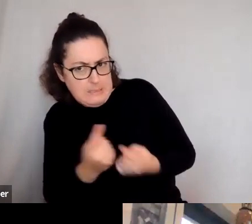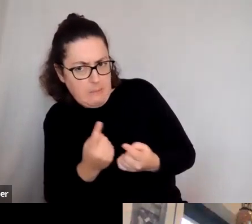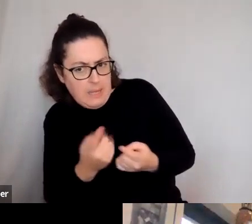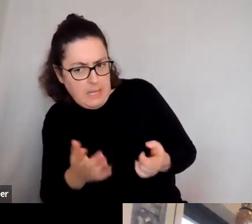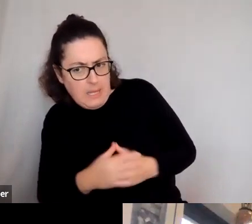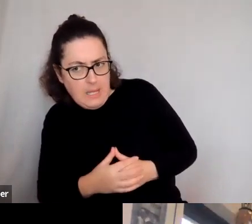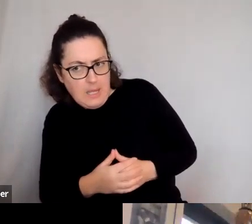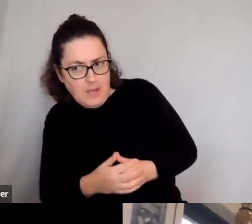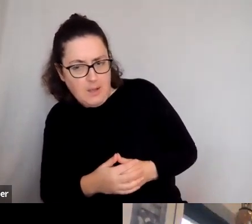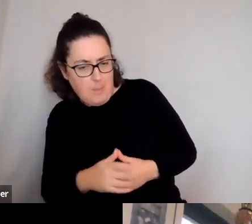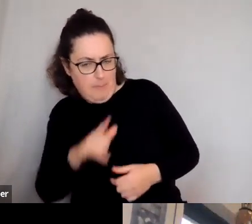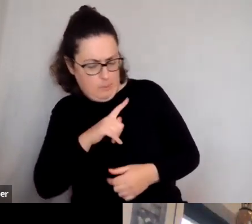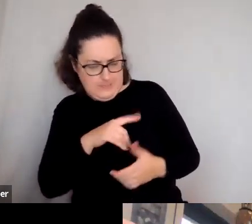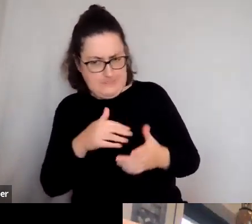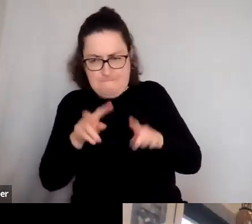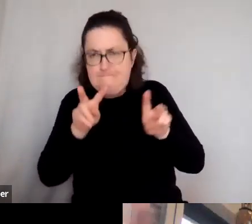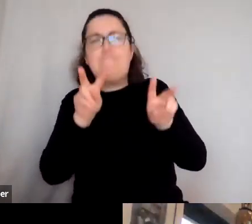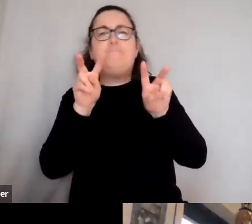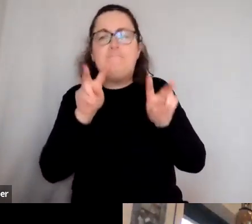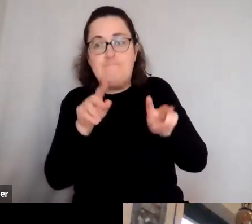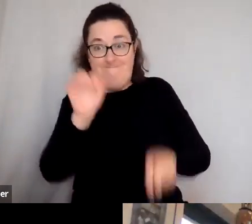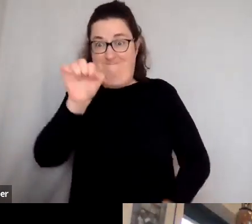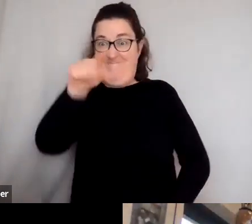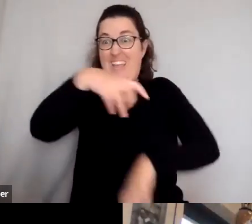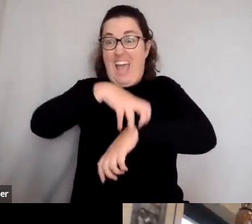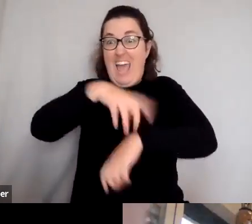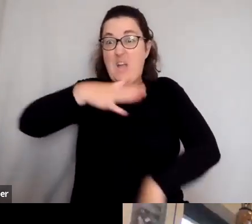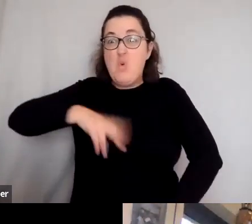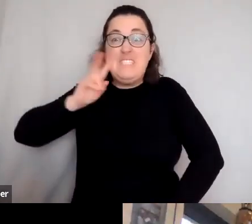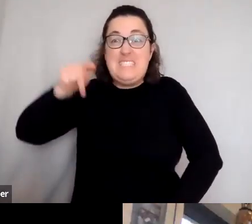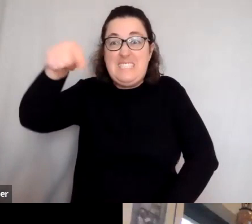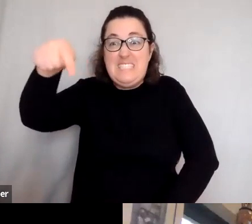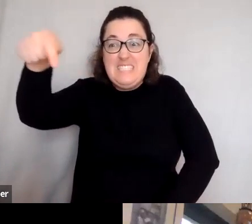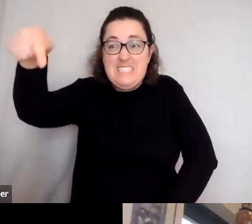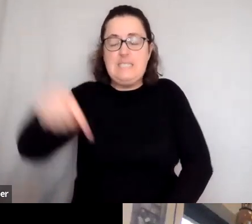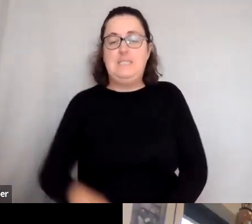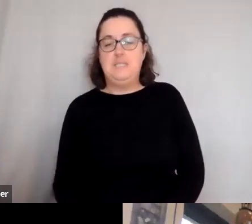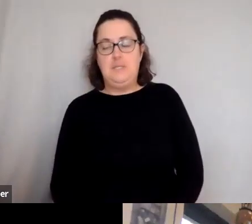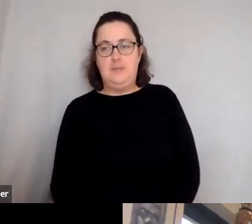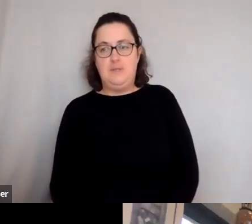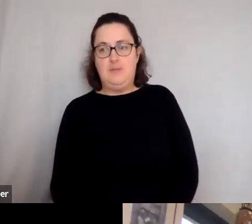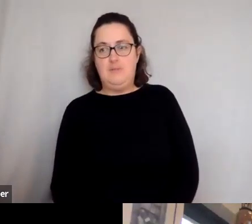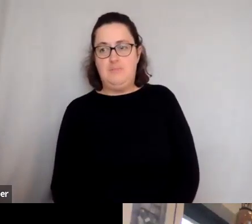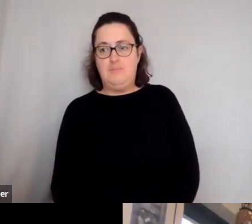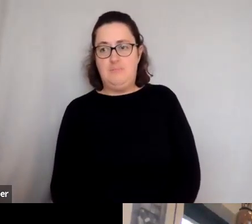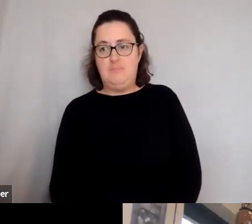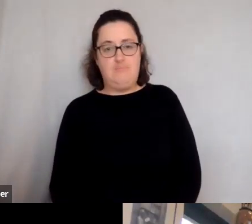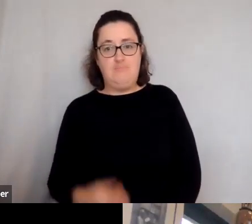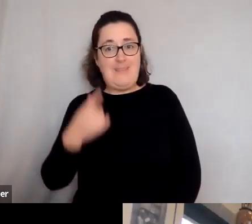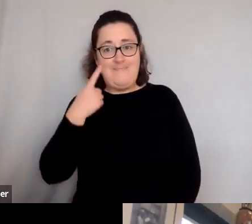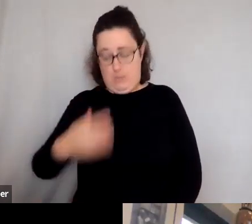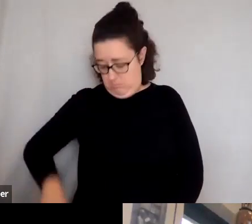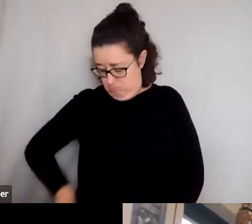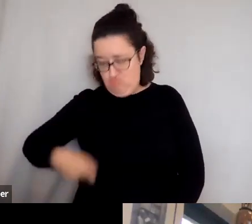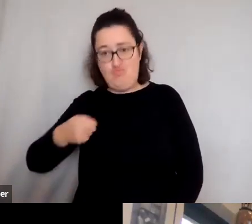of clearly having trouble. And I said, yeah, that bit of cake at the back. And he got some keys out of his